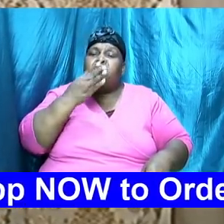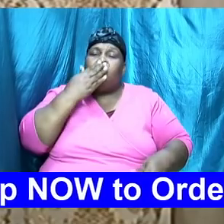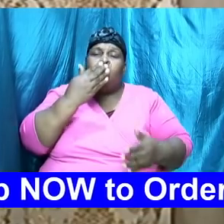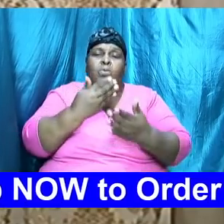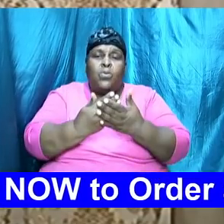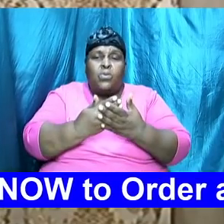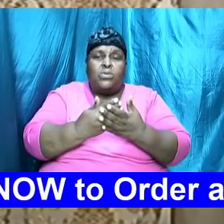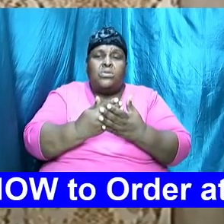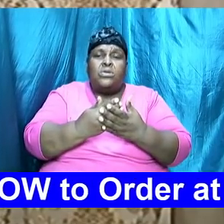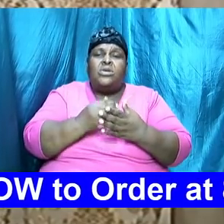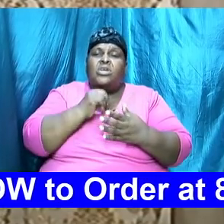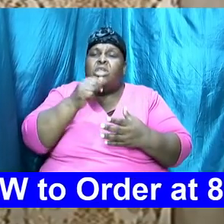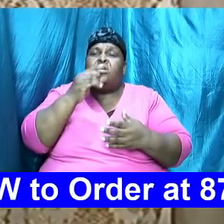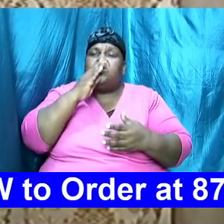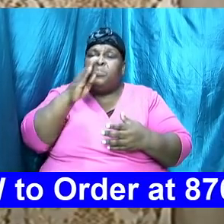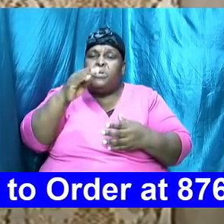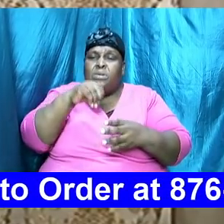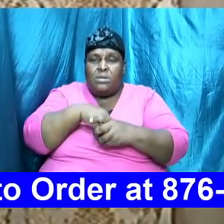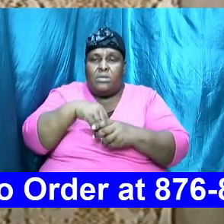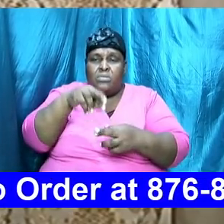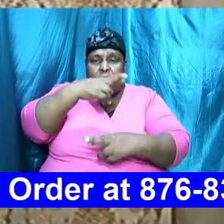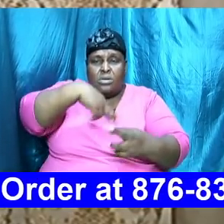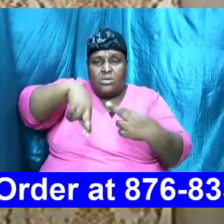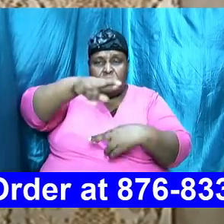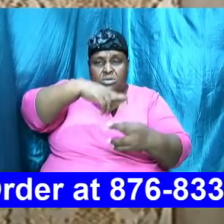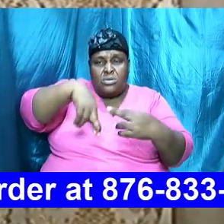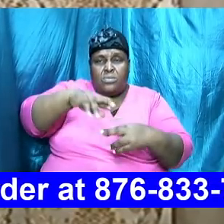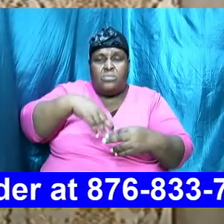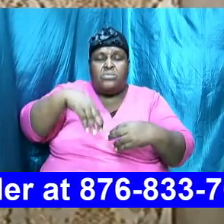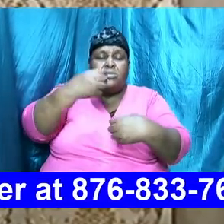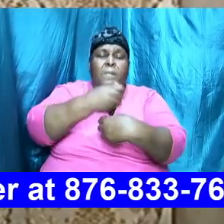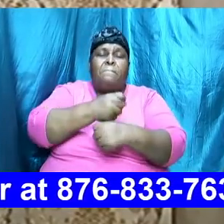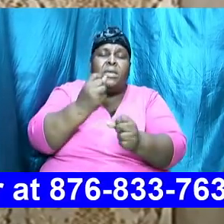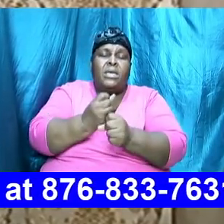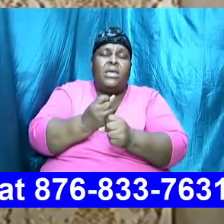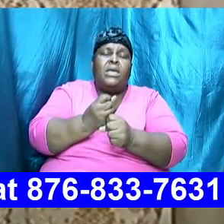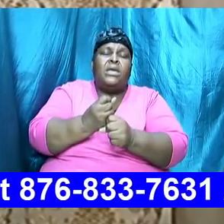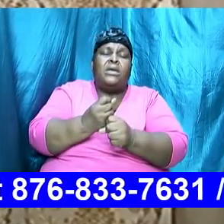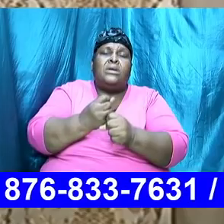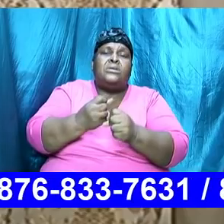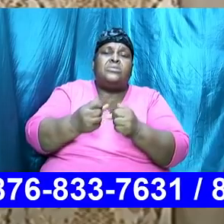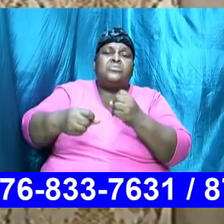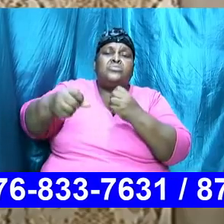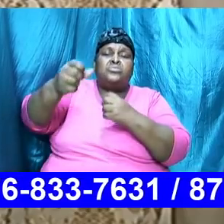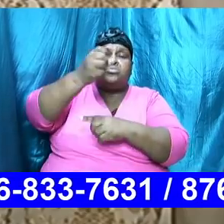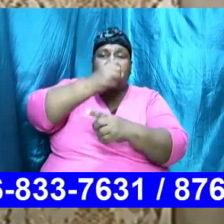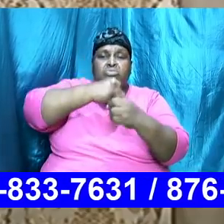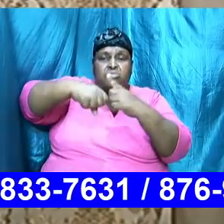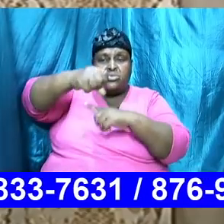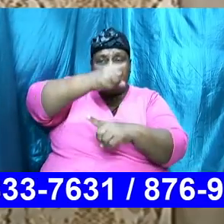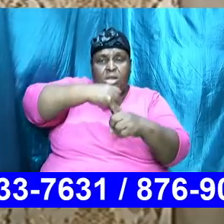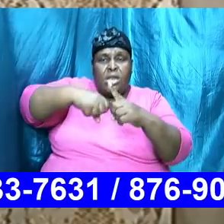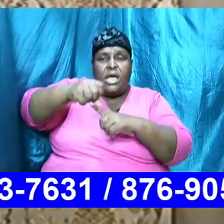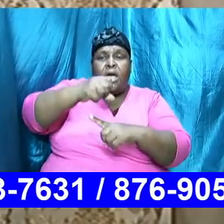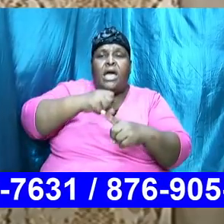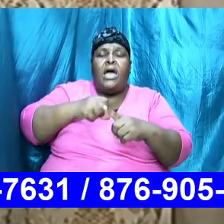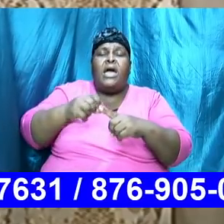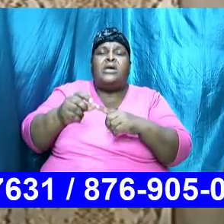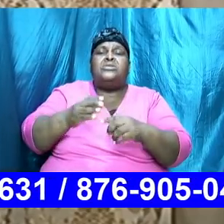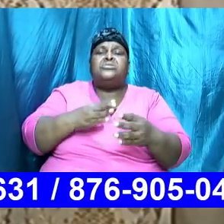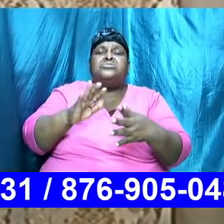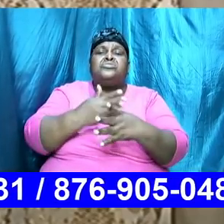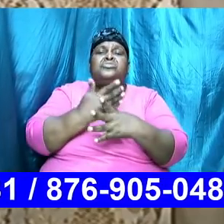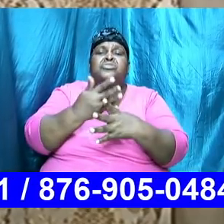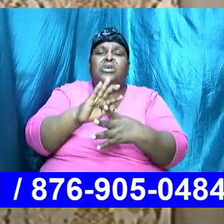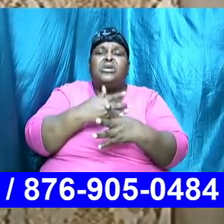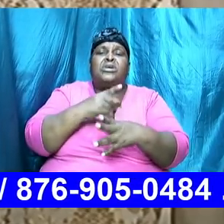we were made to socialize to interact to communicate to share